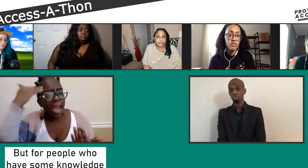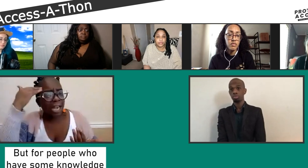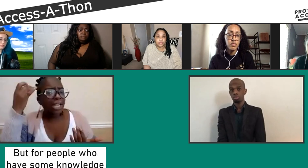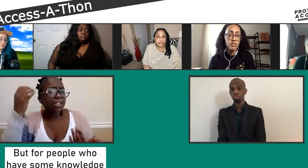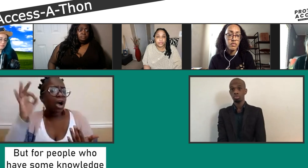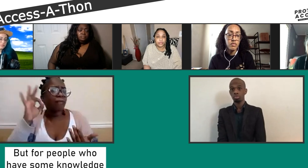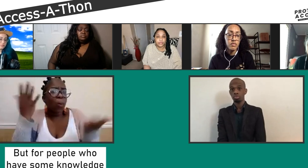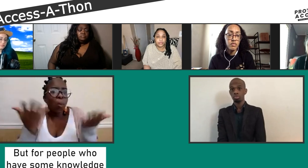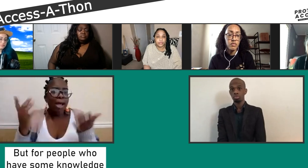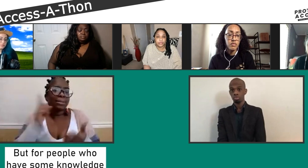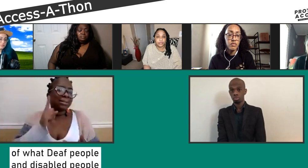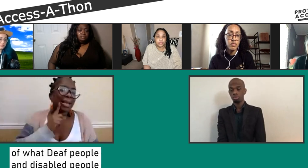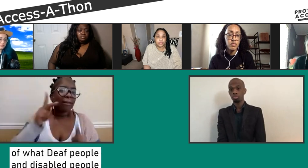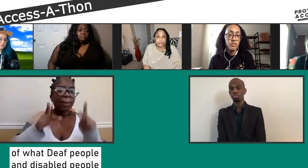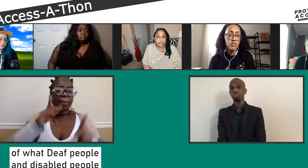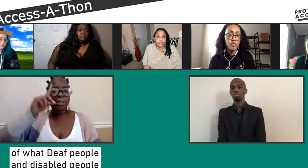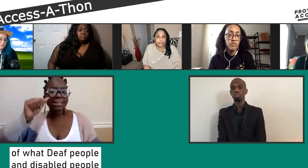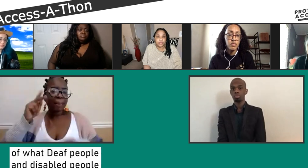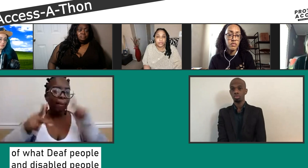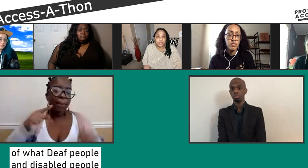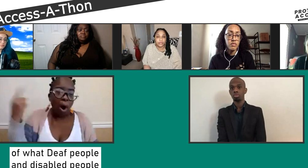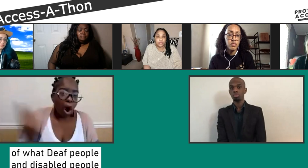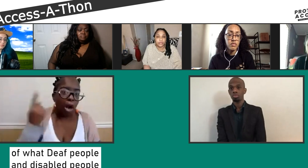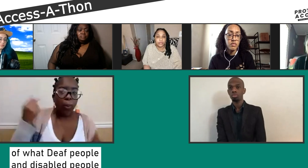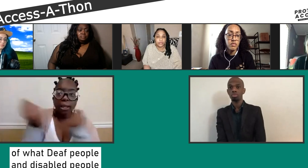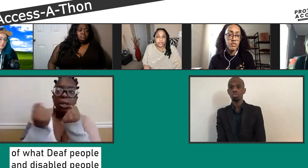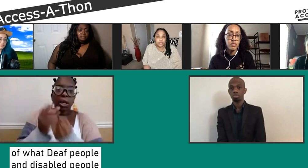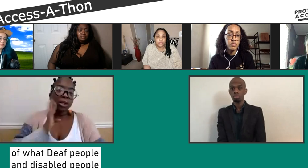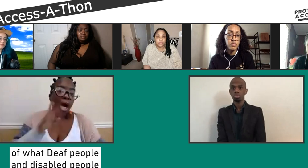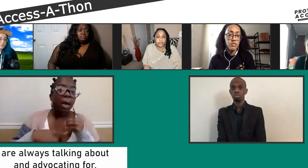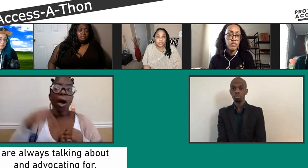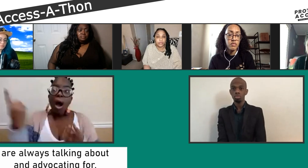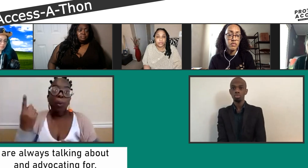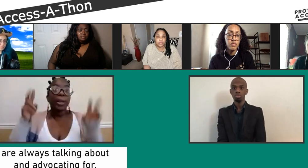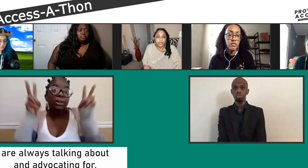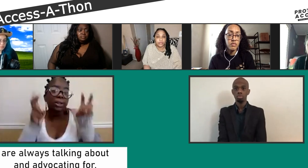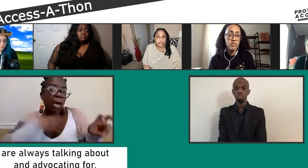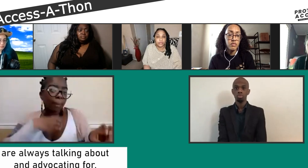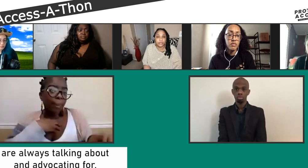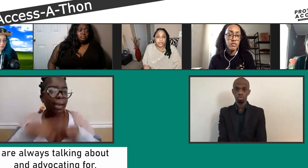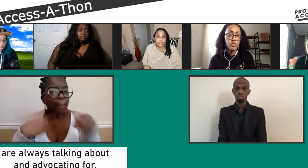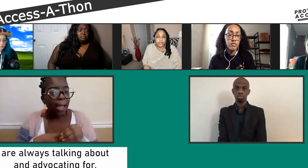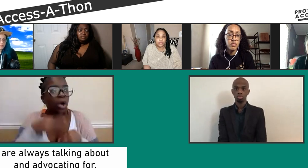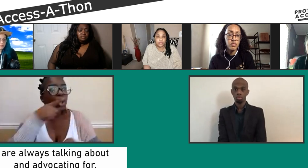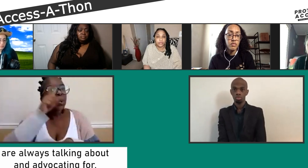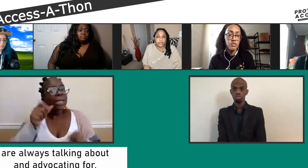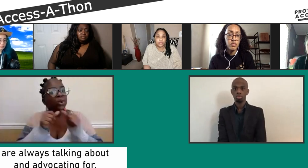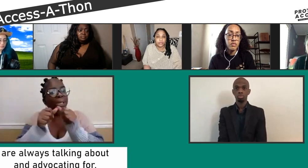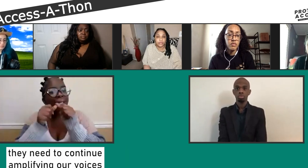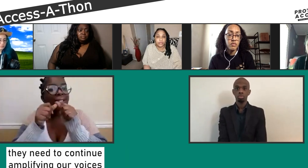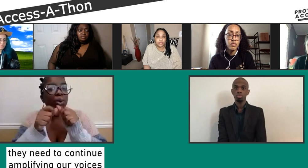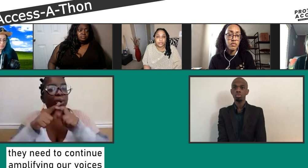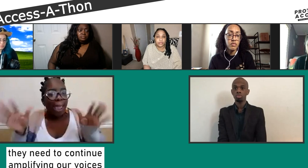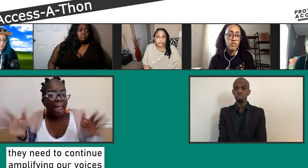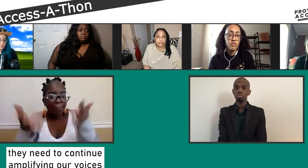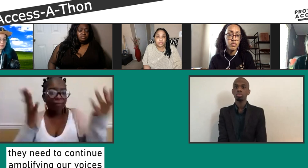do these things, right? But I need them to know what deaf people or disabled people are going through and that we keep advocating for ourselves and